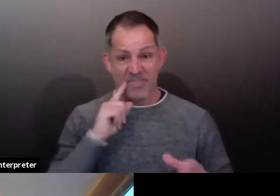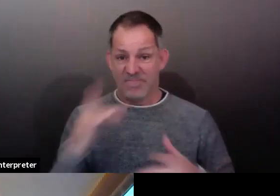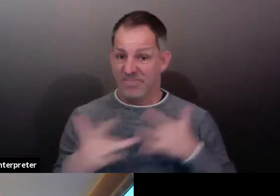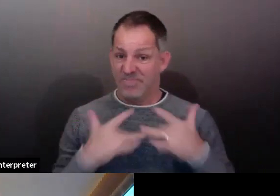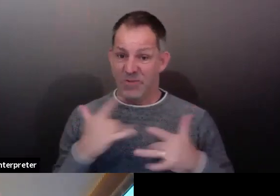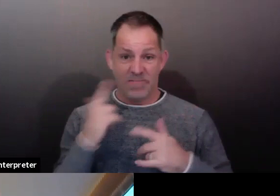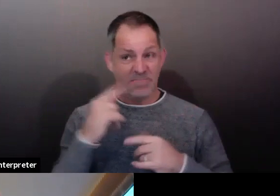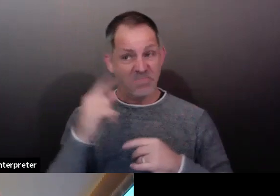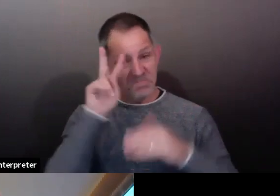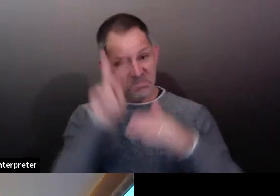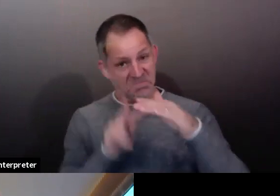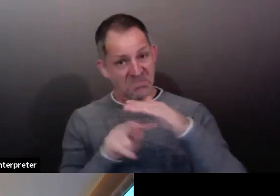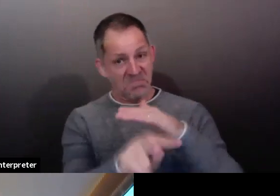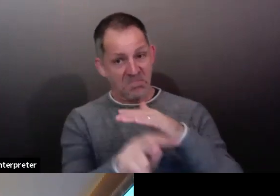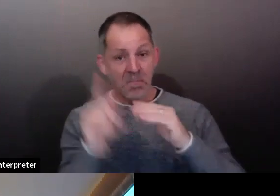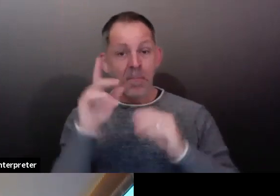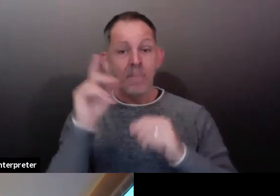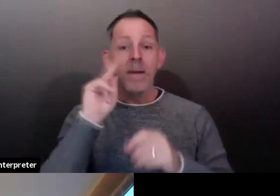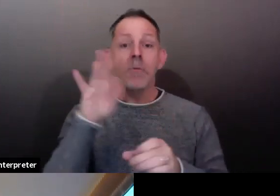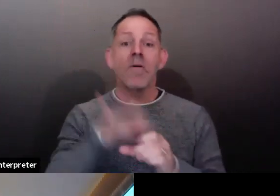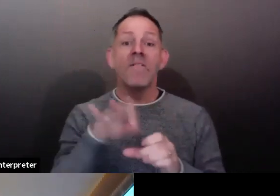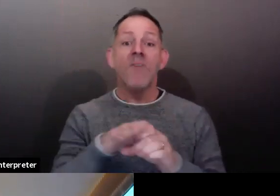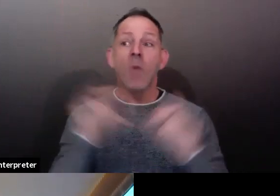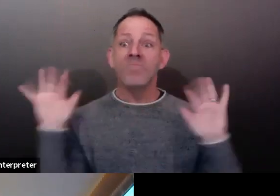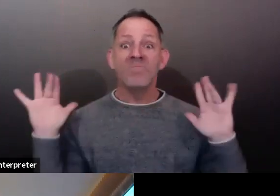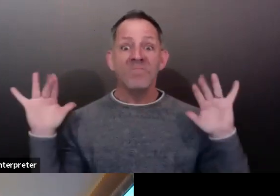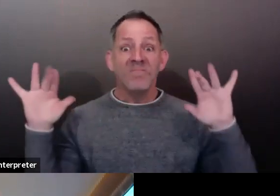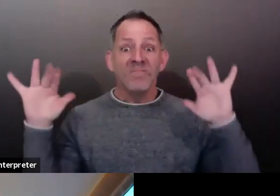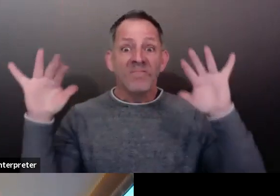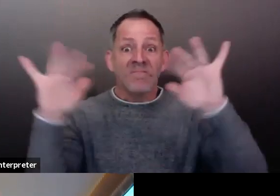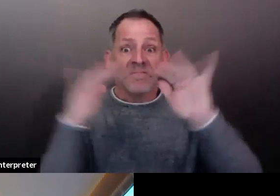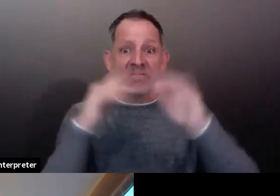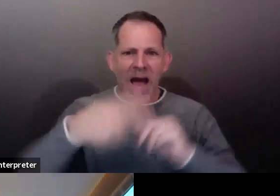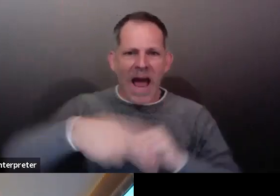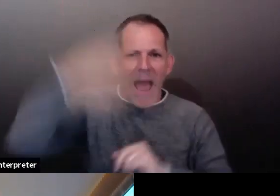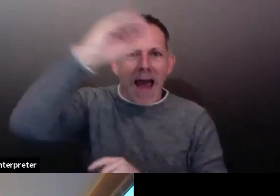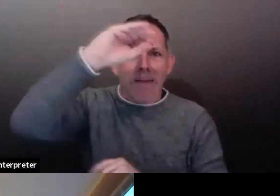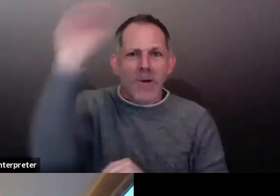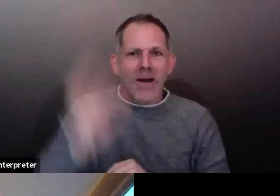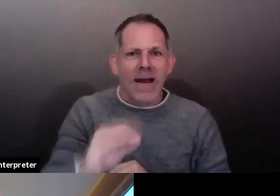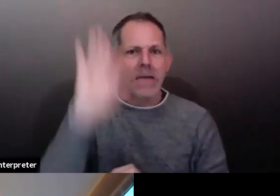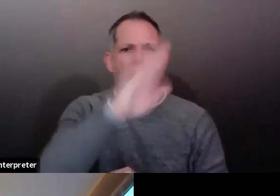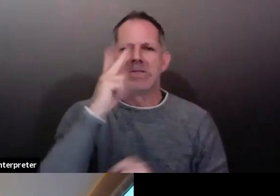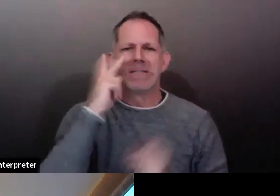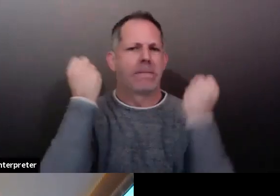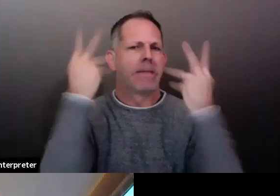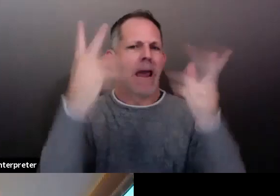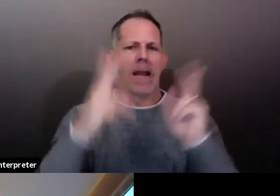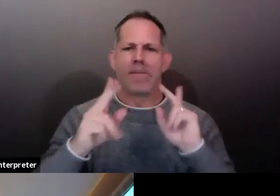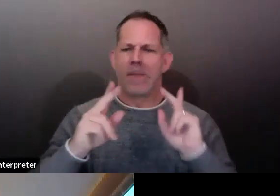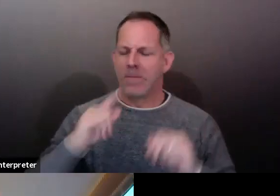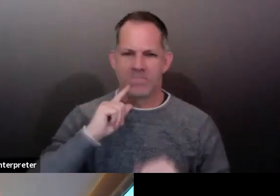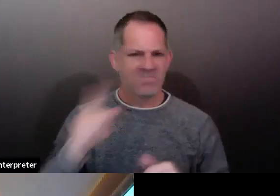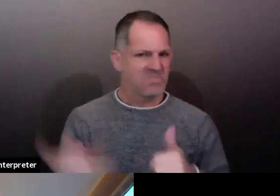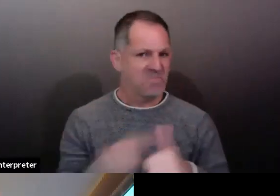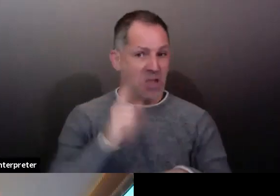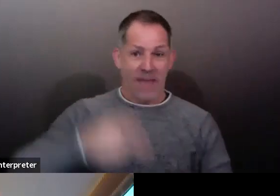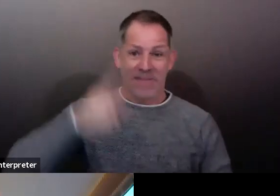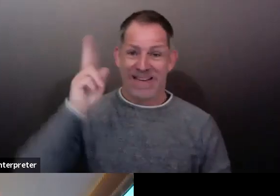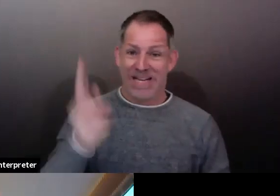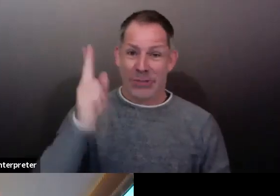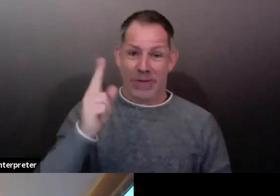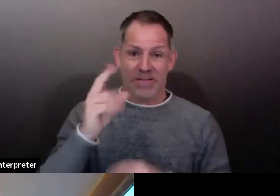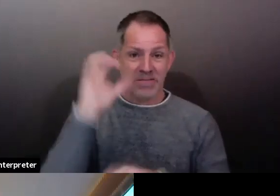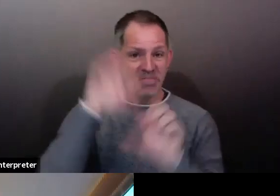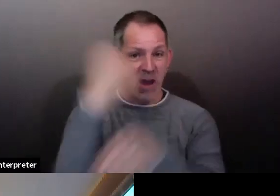before in Snohomish County, like many places in the nation. So we'll look forward to that news. There's a lot of excitement, obviously, about the election.